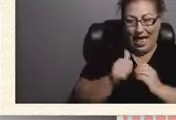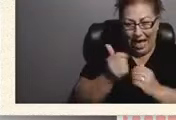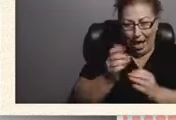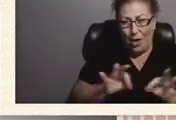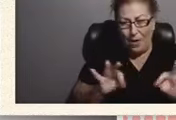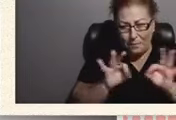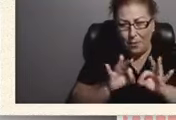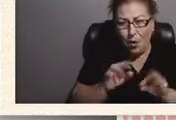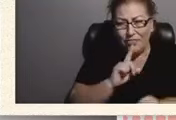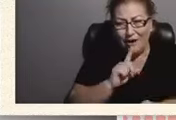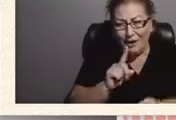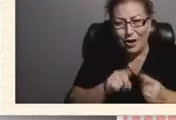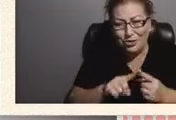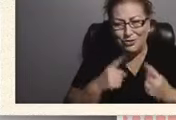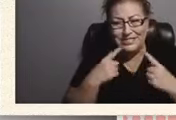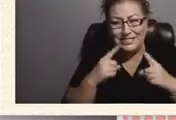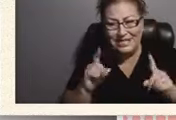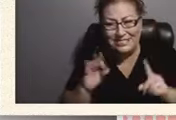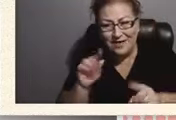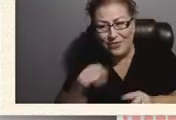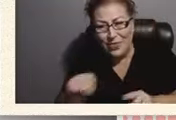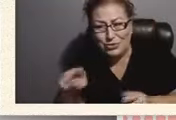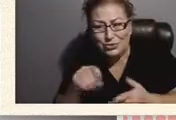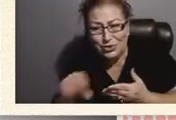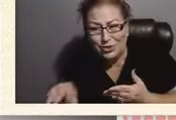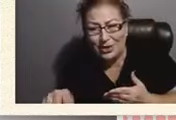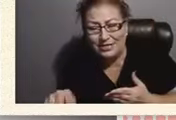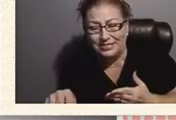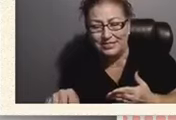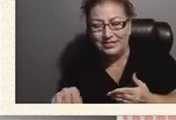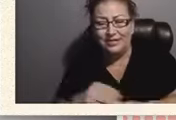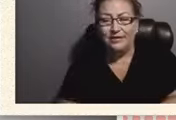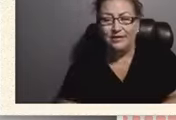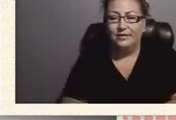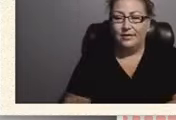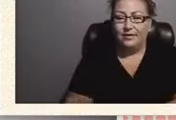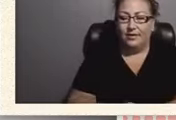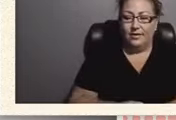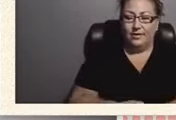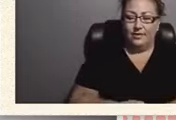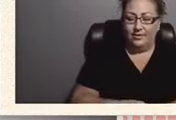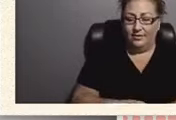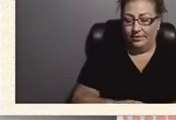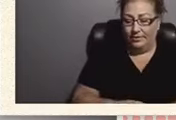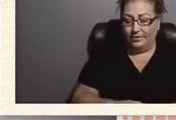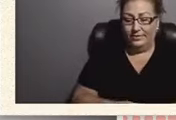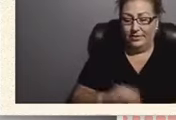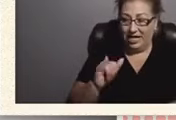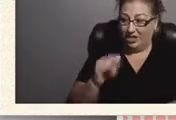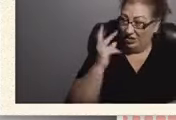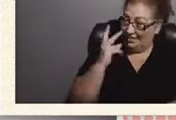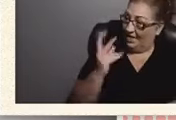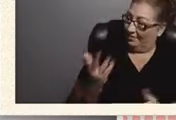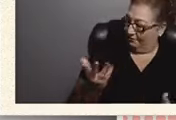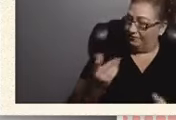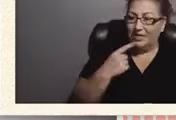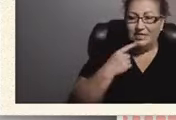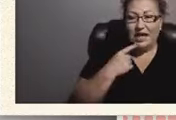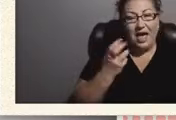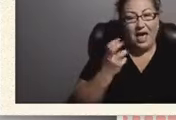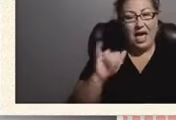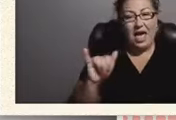the success of those students that just saying hey great job